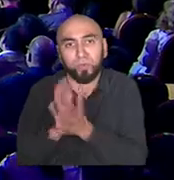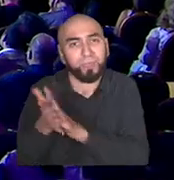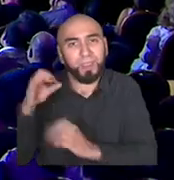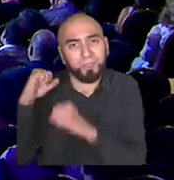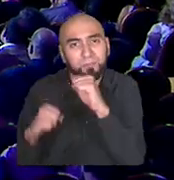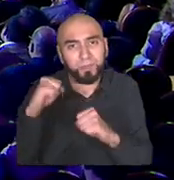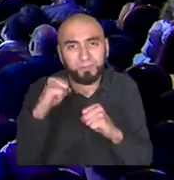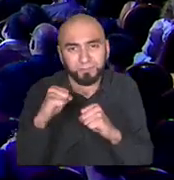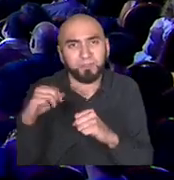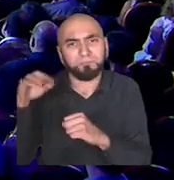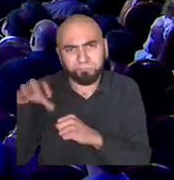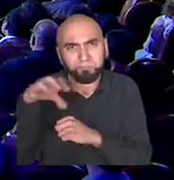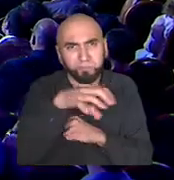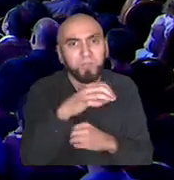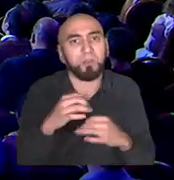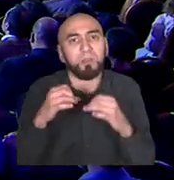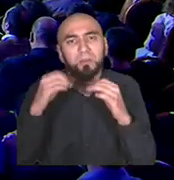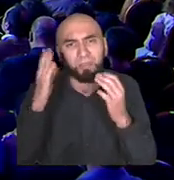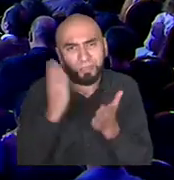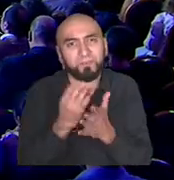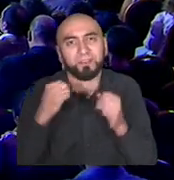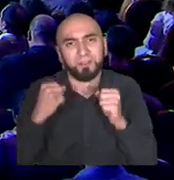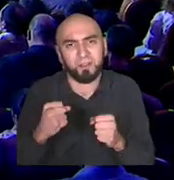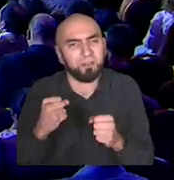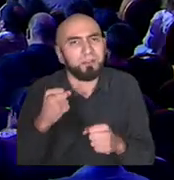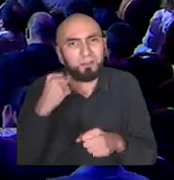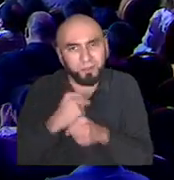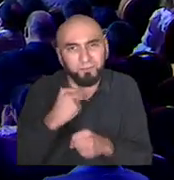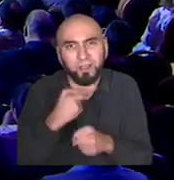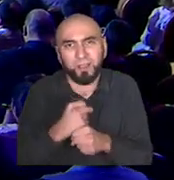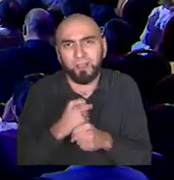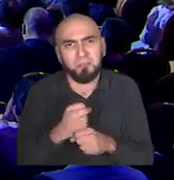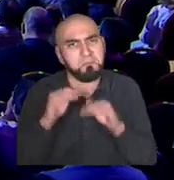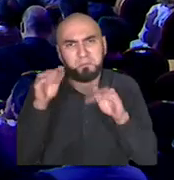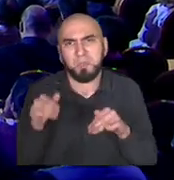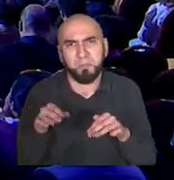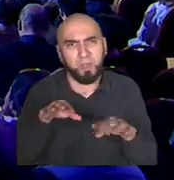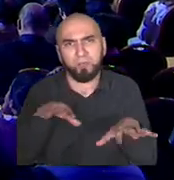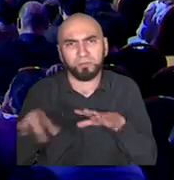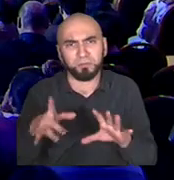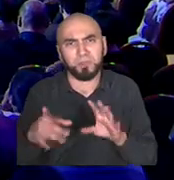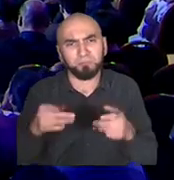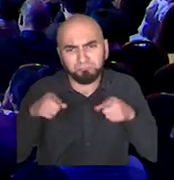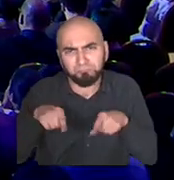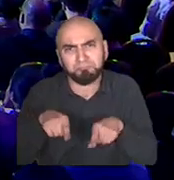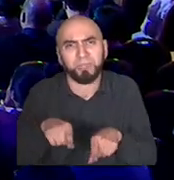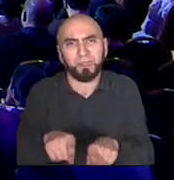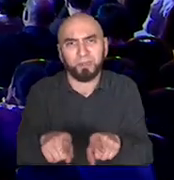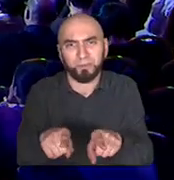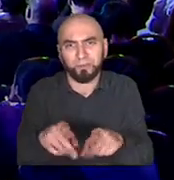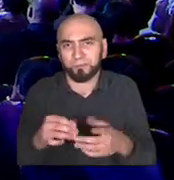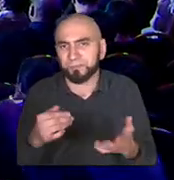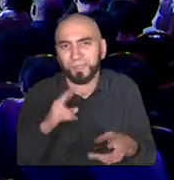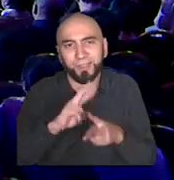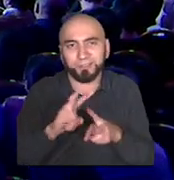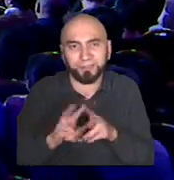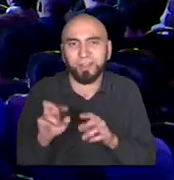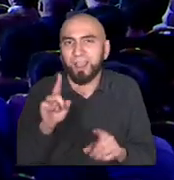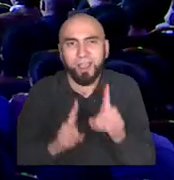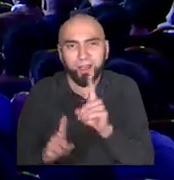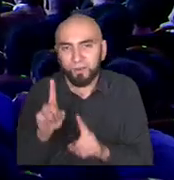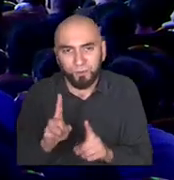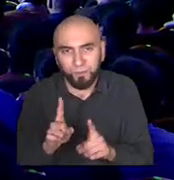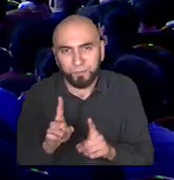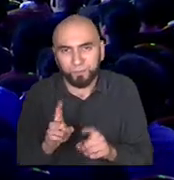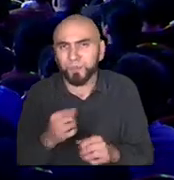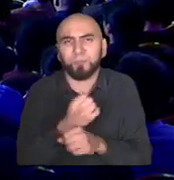the same thing, getting something done, but they can't be a security expert at the same time. And storing everything in